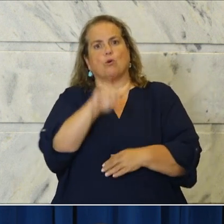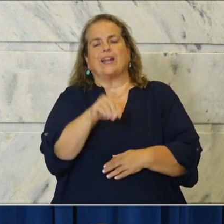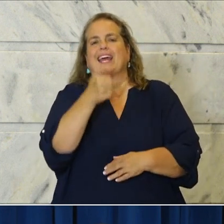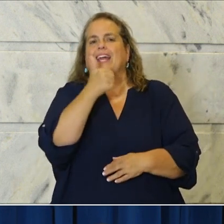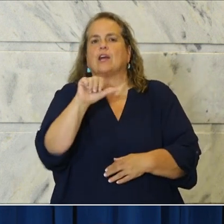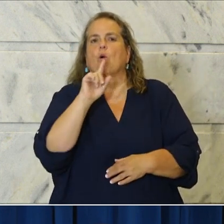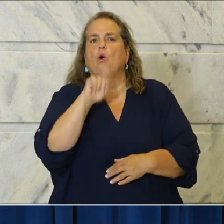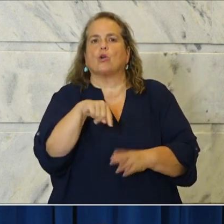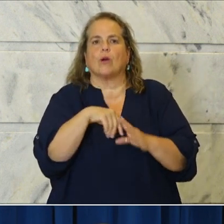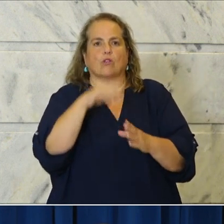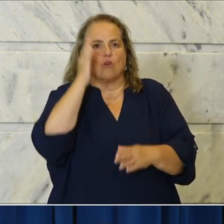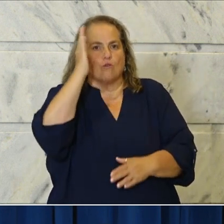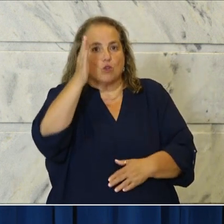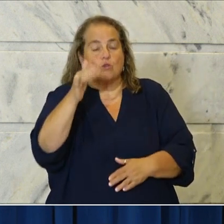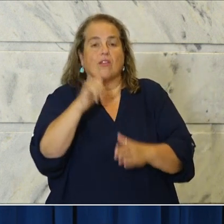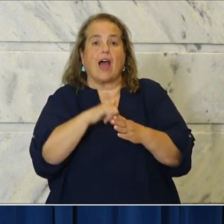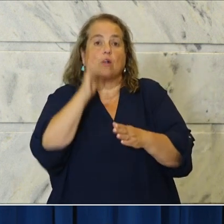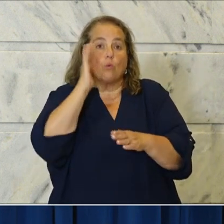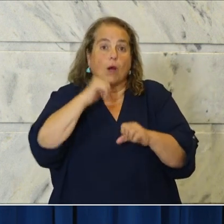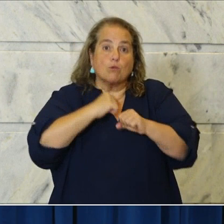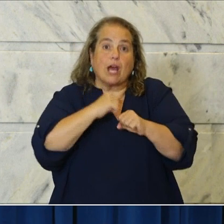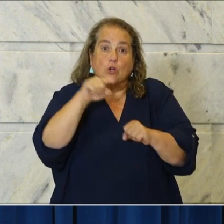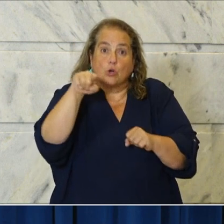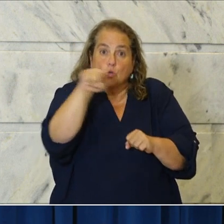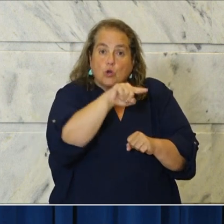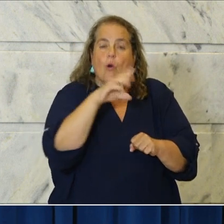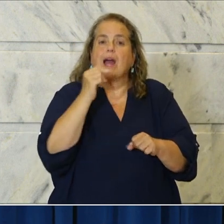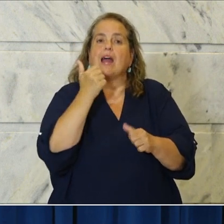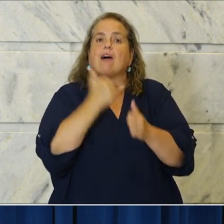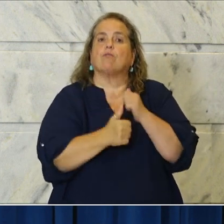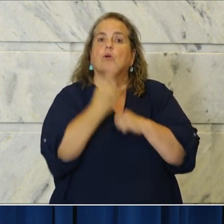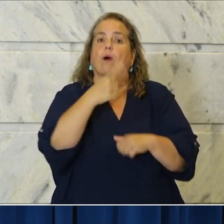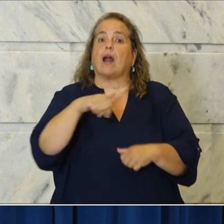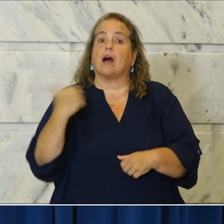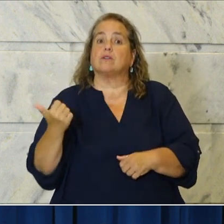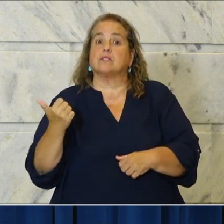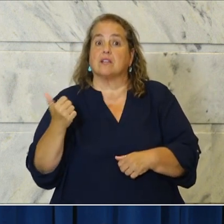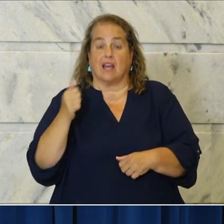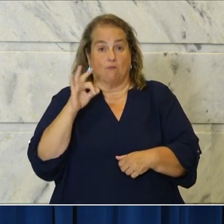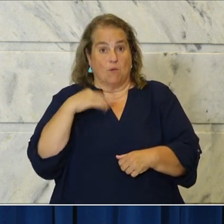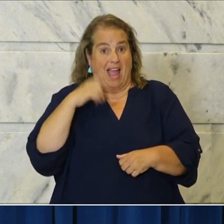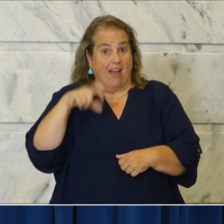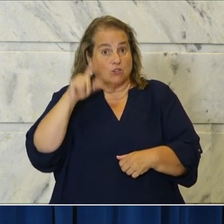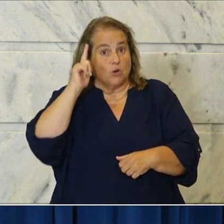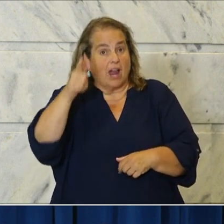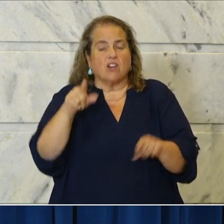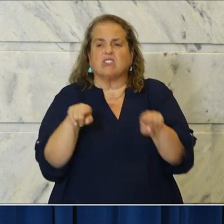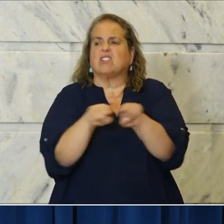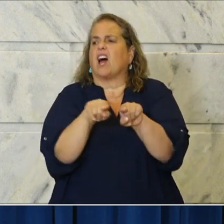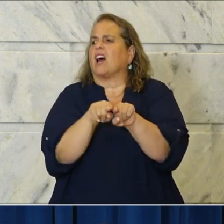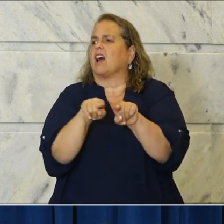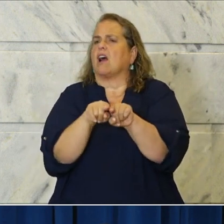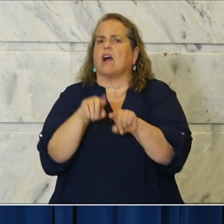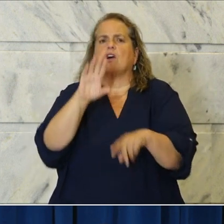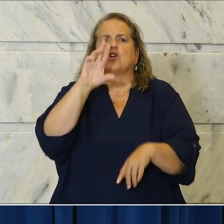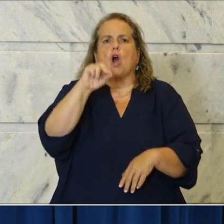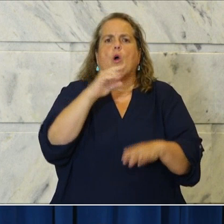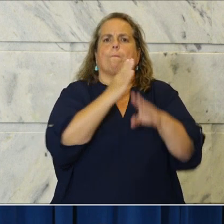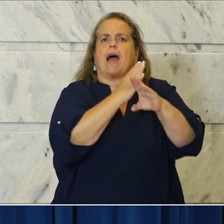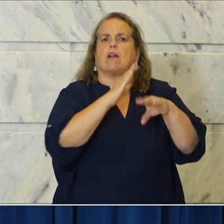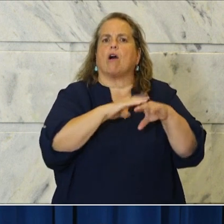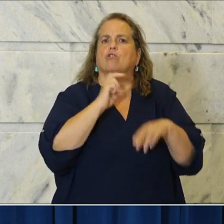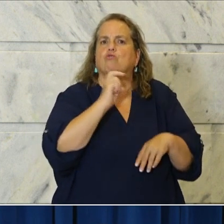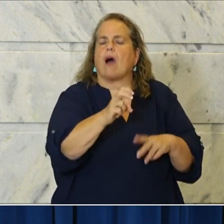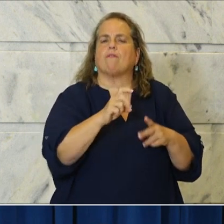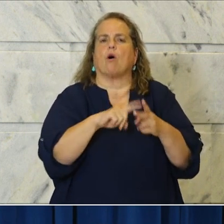help protect you and everyone else. If we have to later, no ban on travel and the places that are so scary.